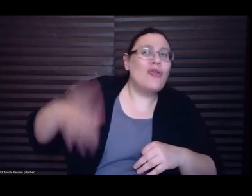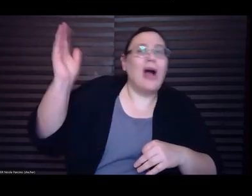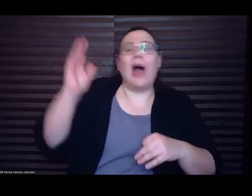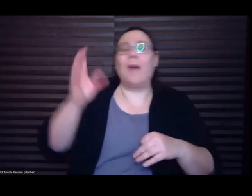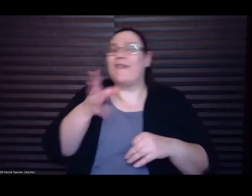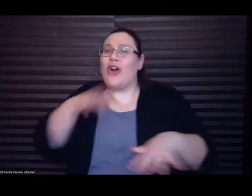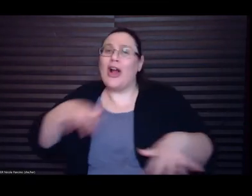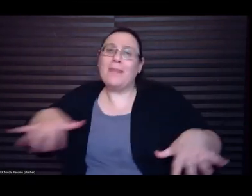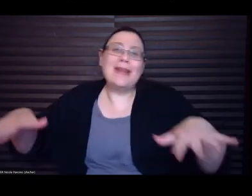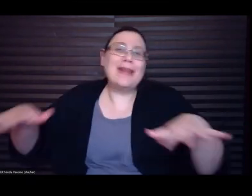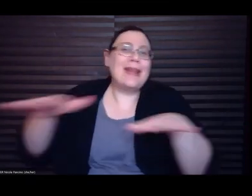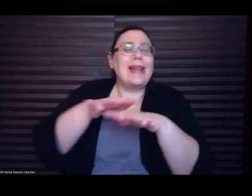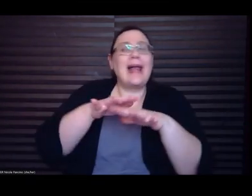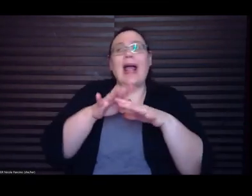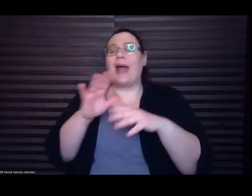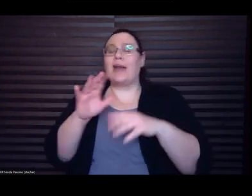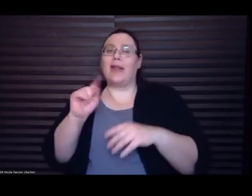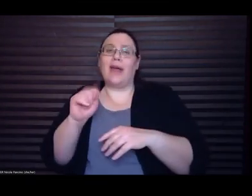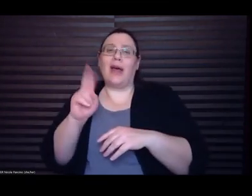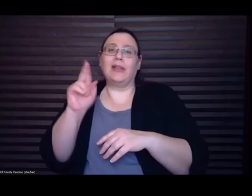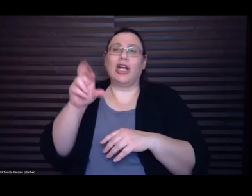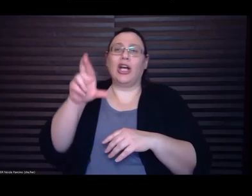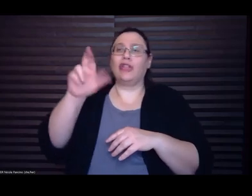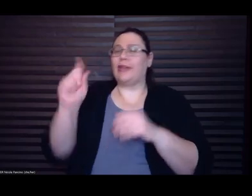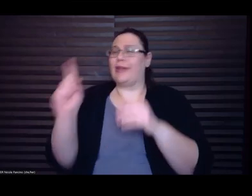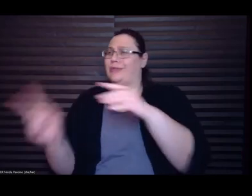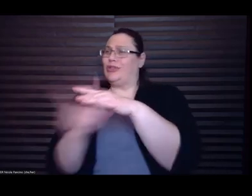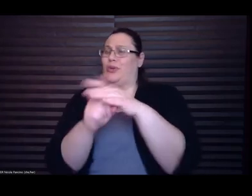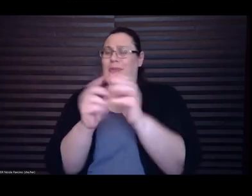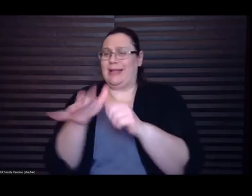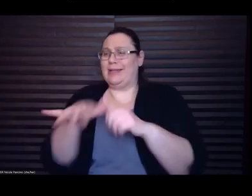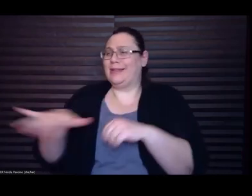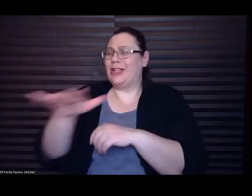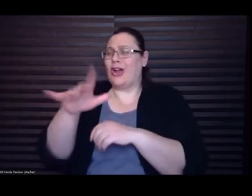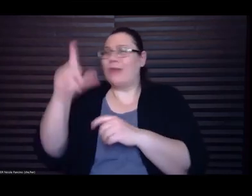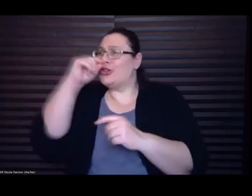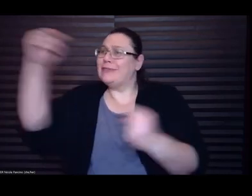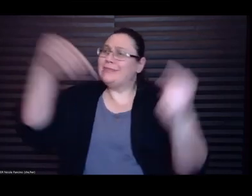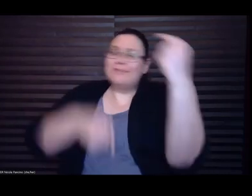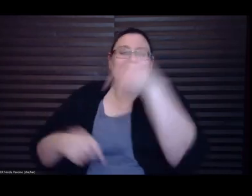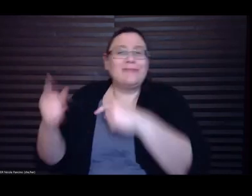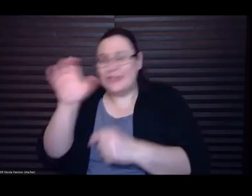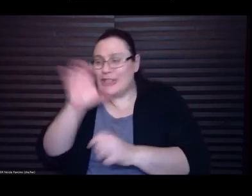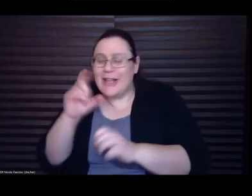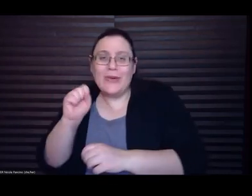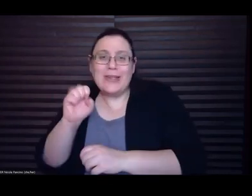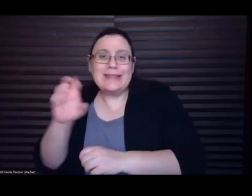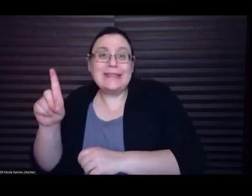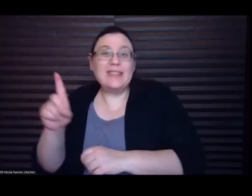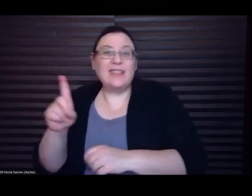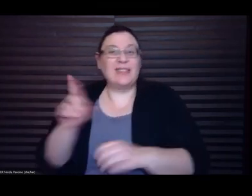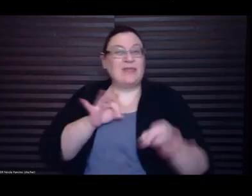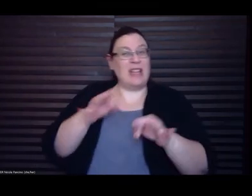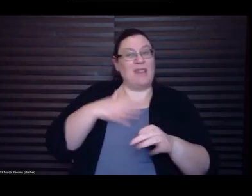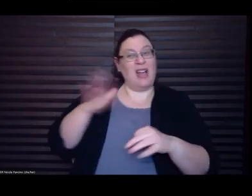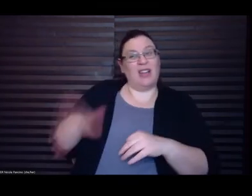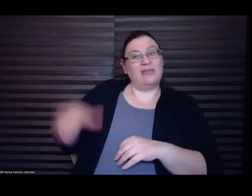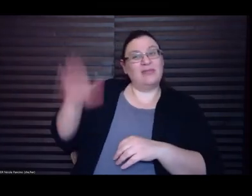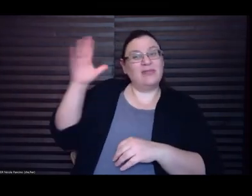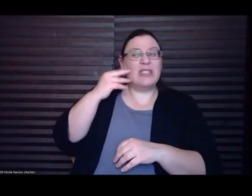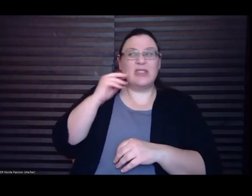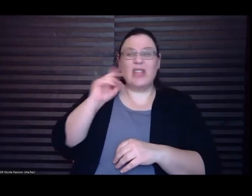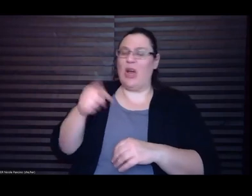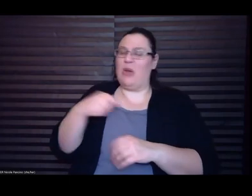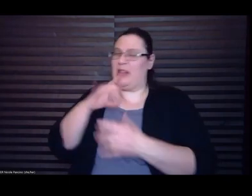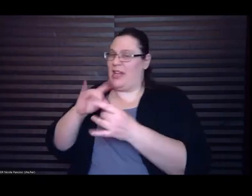for seed. When I talk about my childhood, I only talk about the happy parts. The tape of Spice World I received for my fifth birthday. The